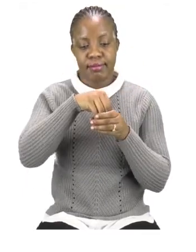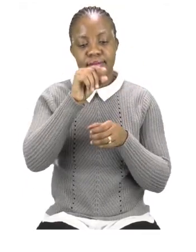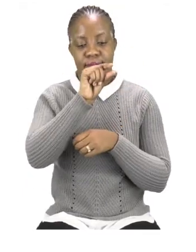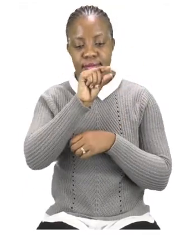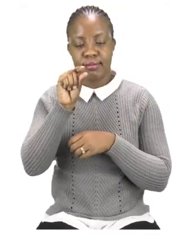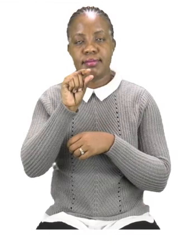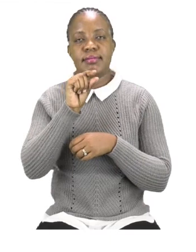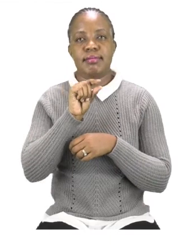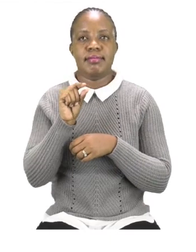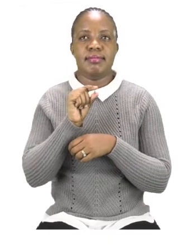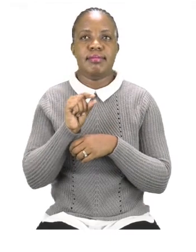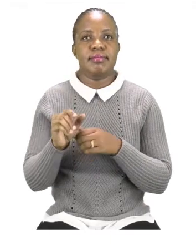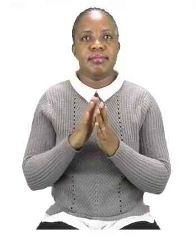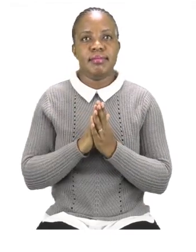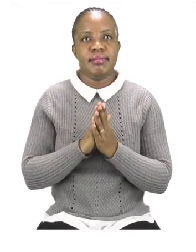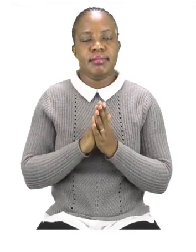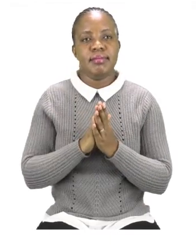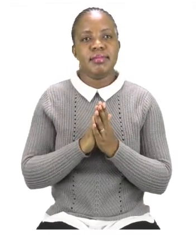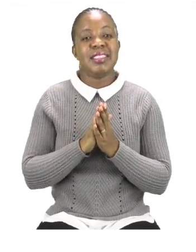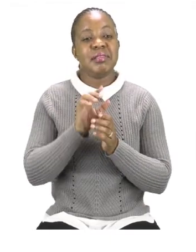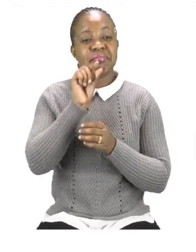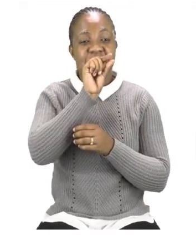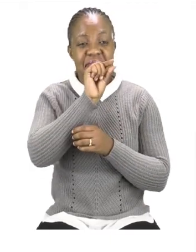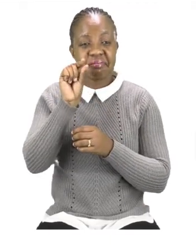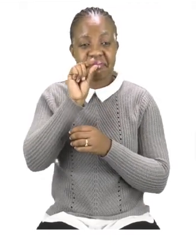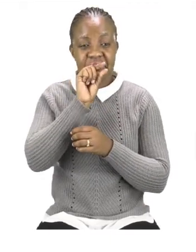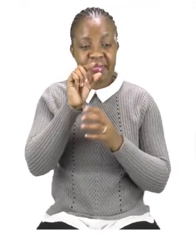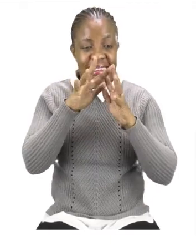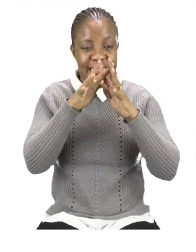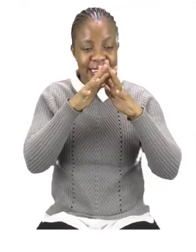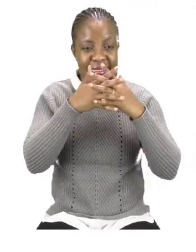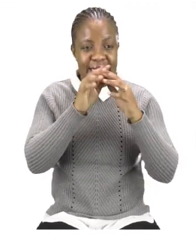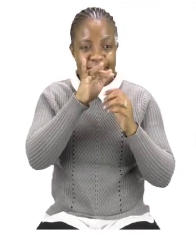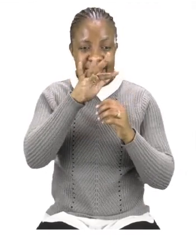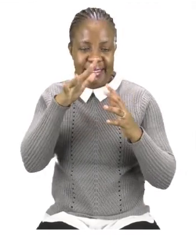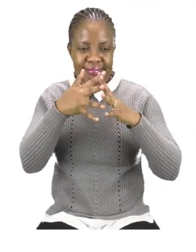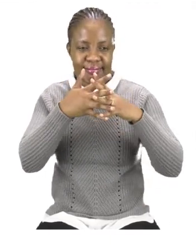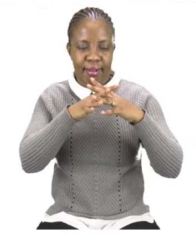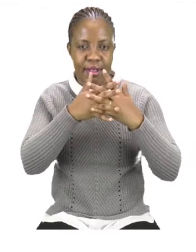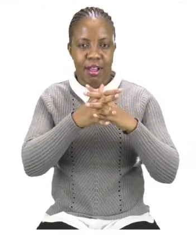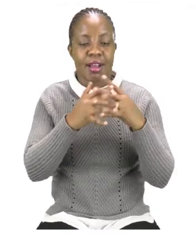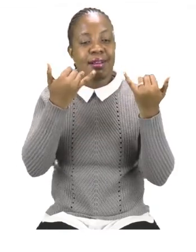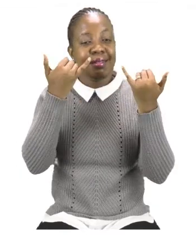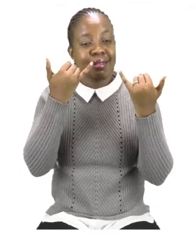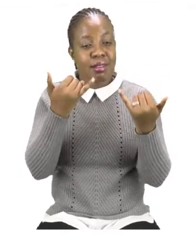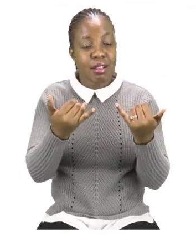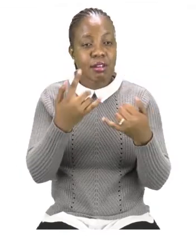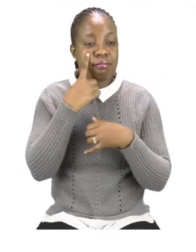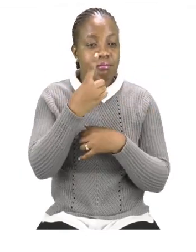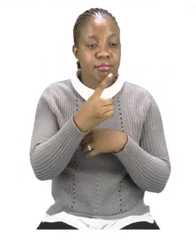going to unscramble the letters of the word so that it matches the picture.